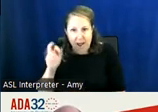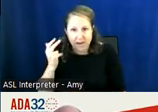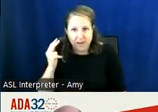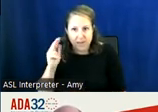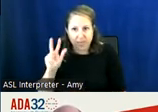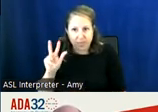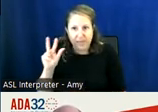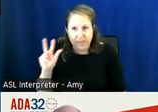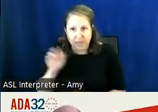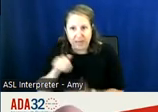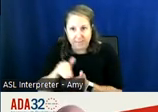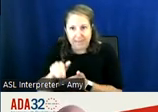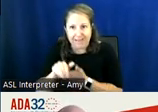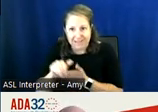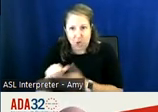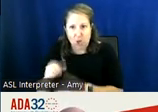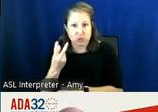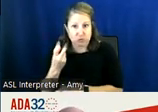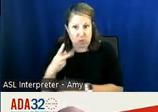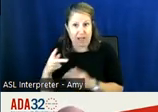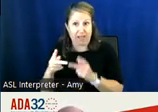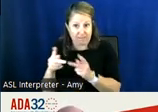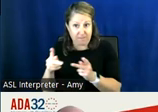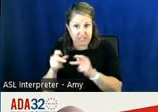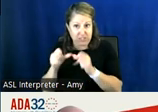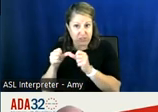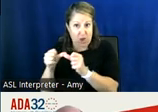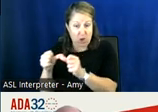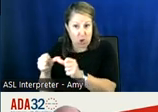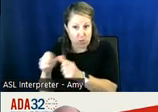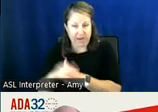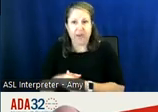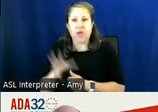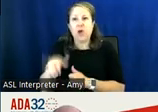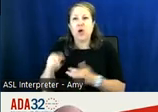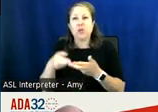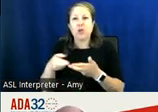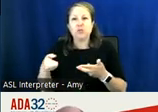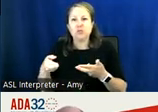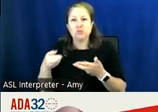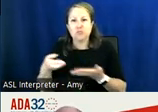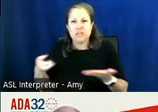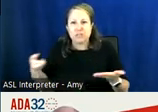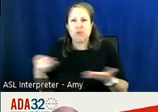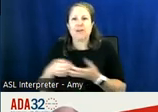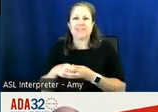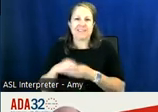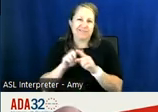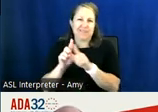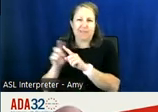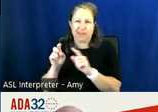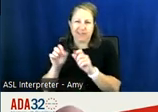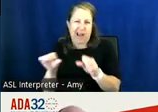and 12 positions um ongoing and these resources and staffing cover various areas and we'll go through those briefly